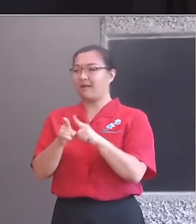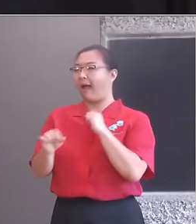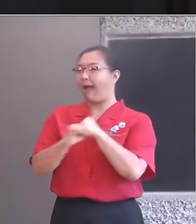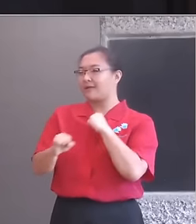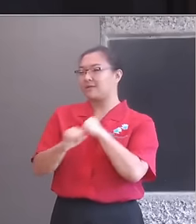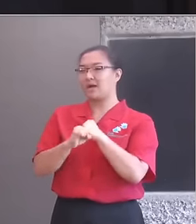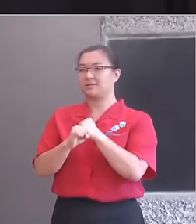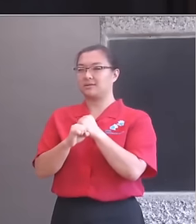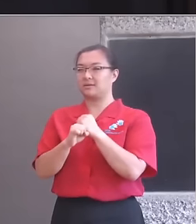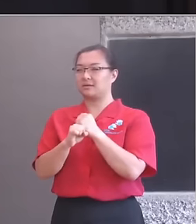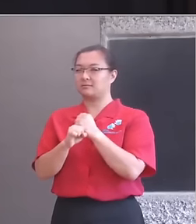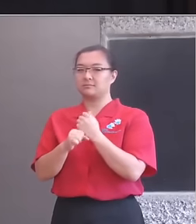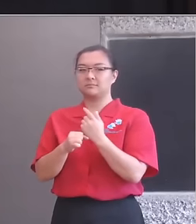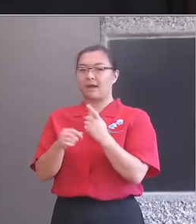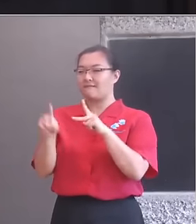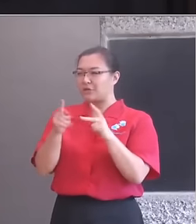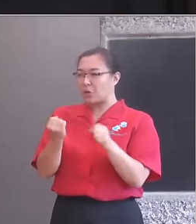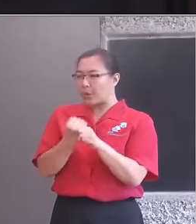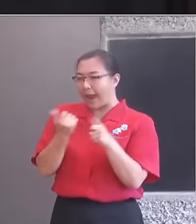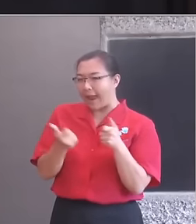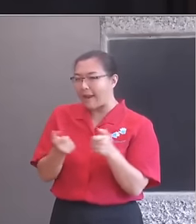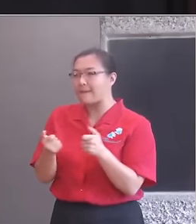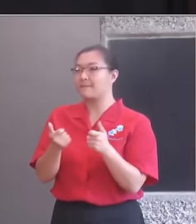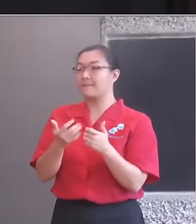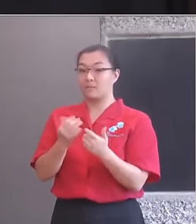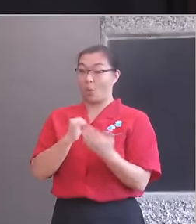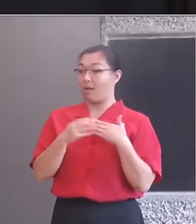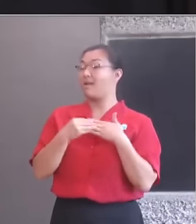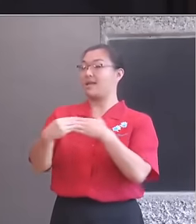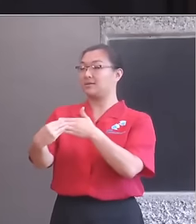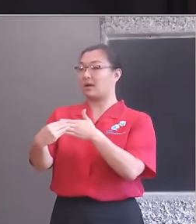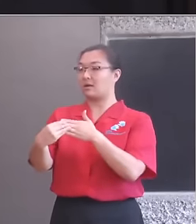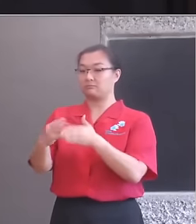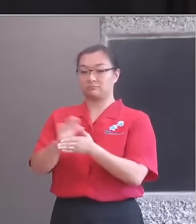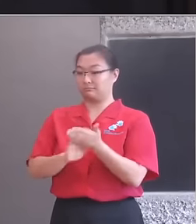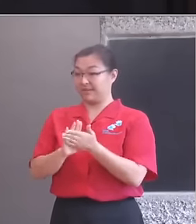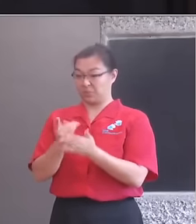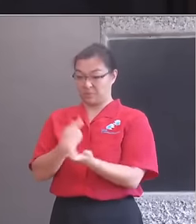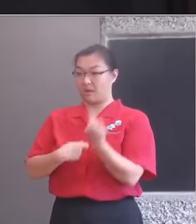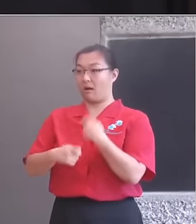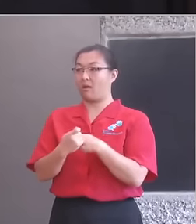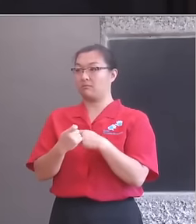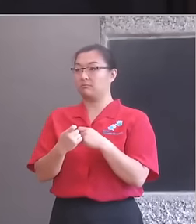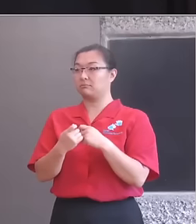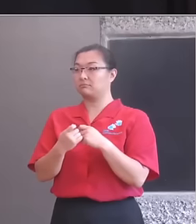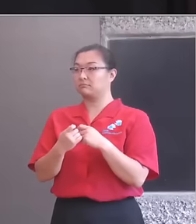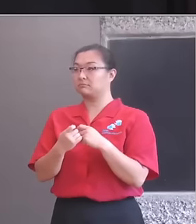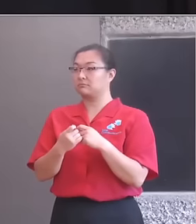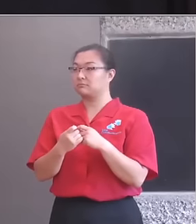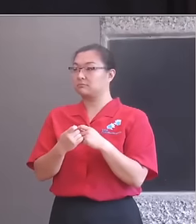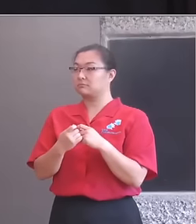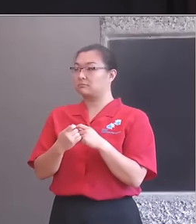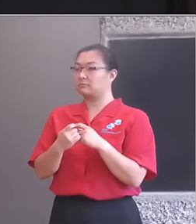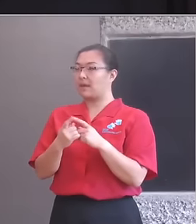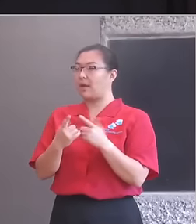are industrial heavyweights in today's Britain, becoming the 21st century equivalent of Sheffield steel or